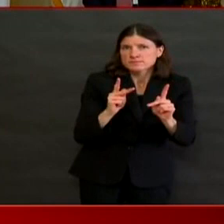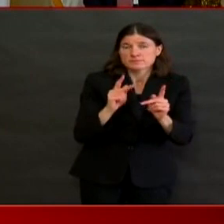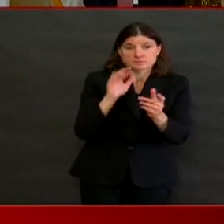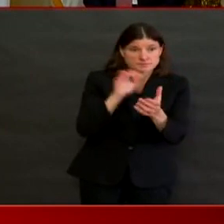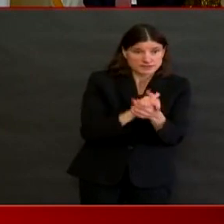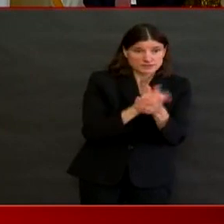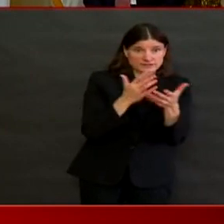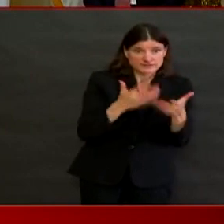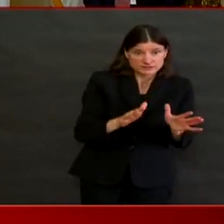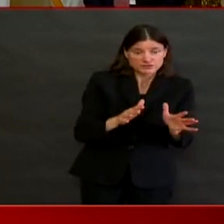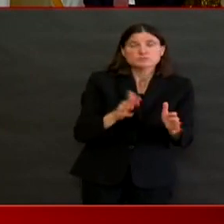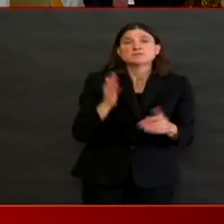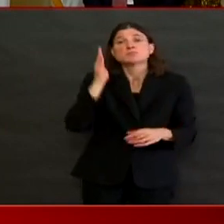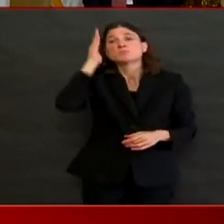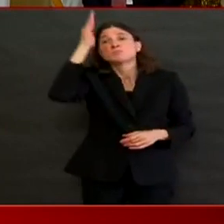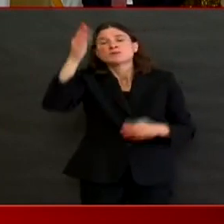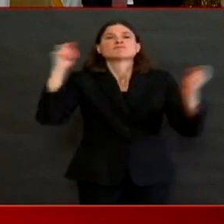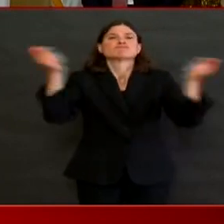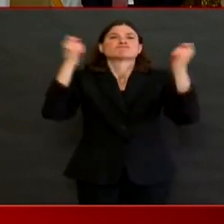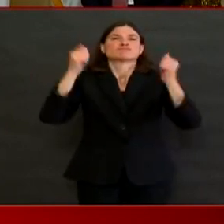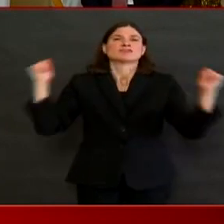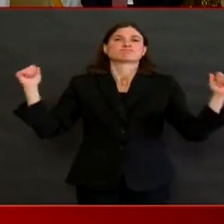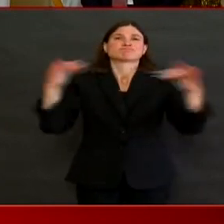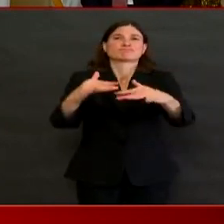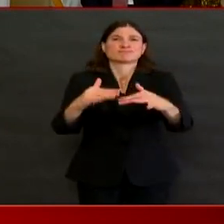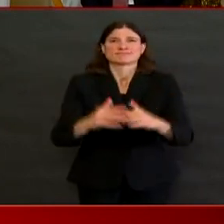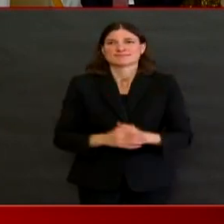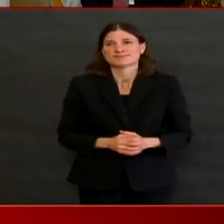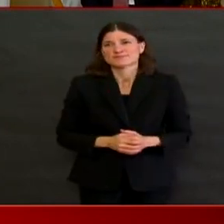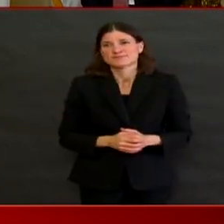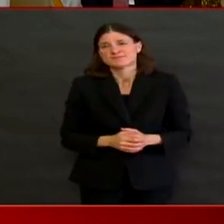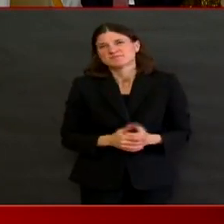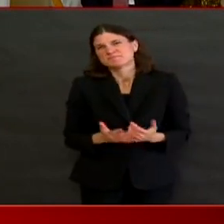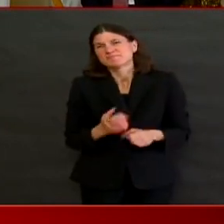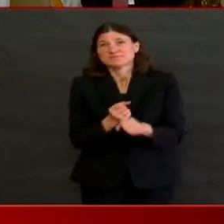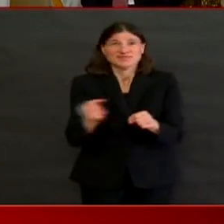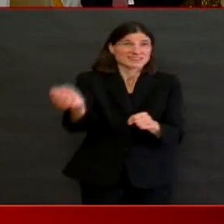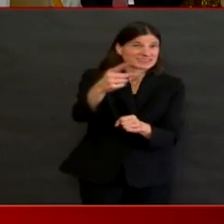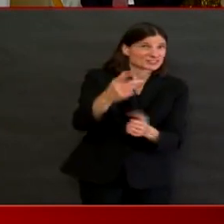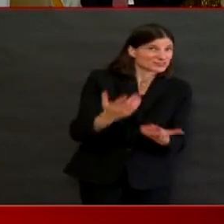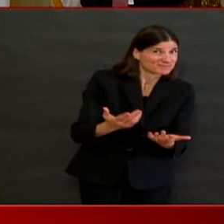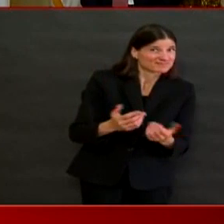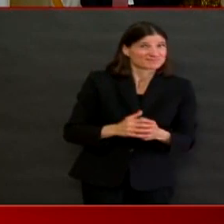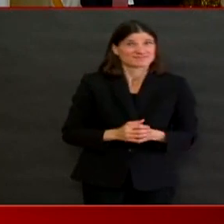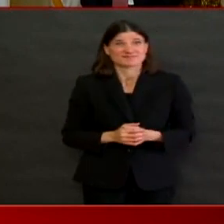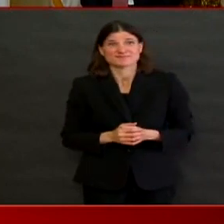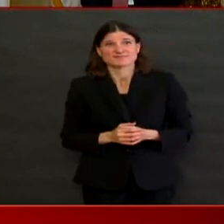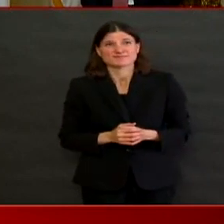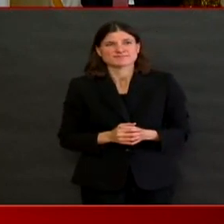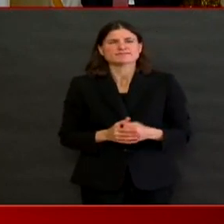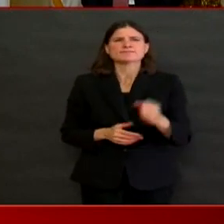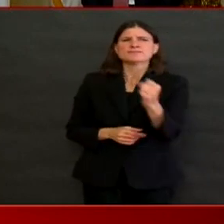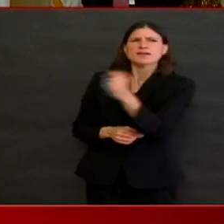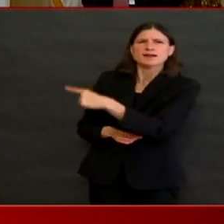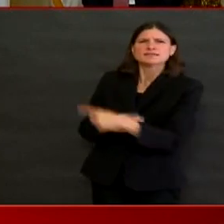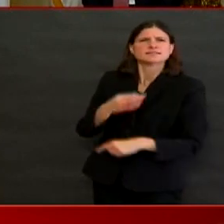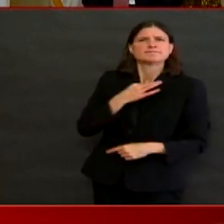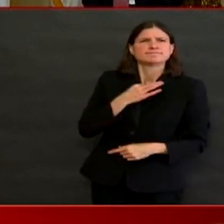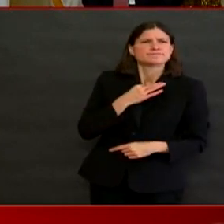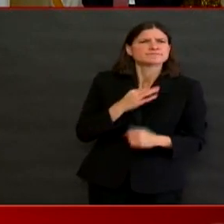question from Bill Bartholomew. Are surgical masks being distributed for grocery store and pharmacy employees?